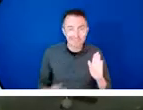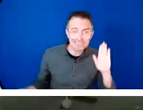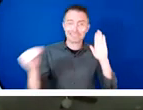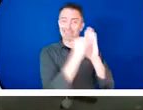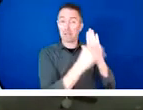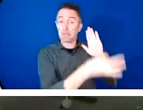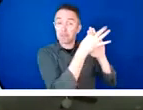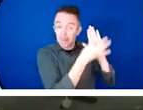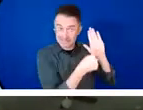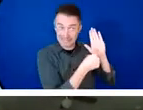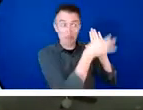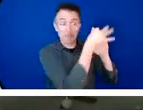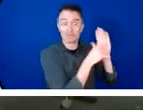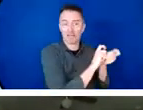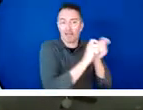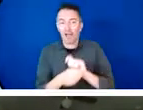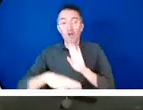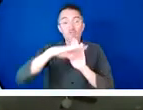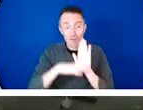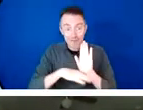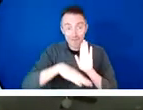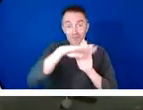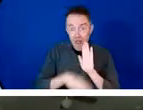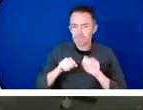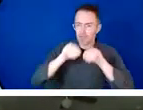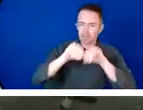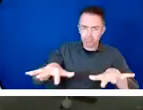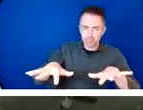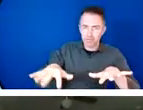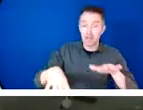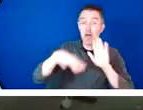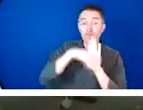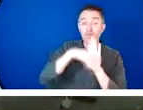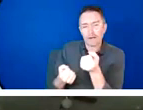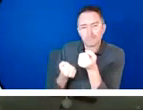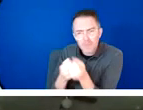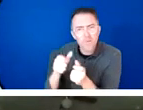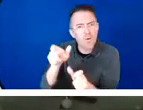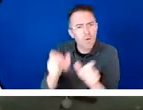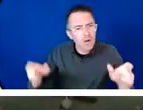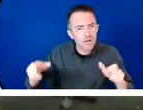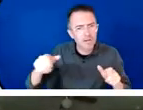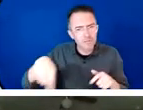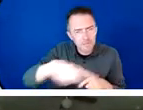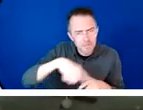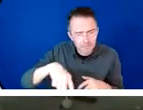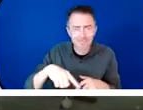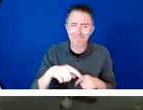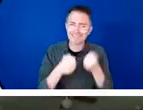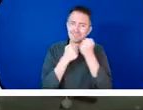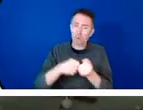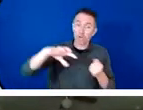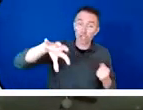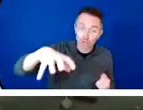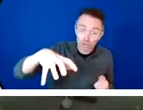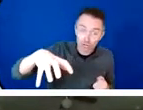USAID remains committed to working together with our country regional and multilateral partners to address current and future development